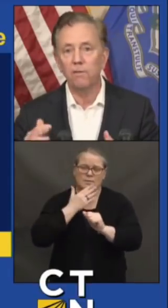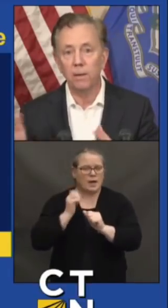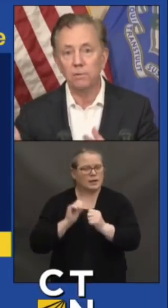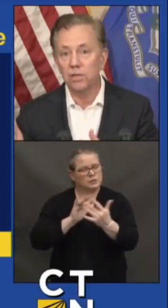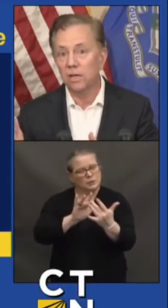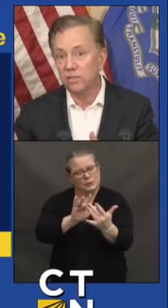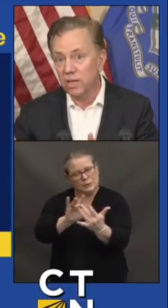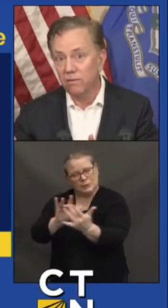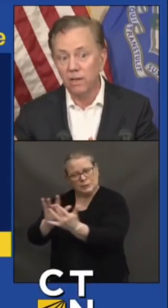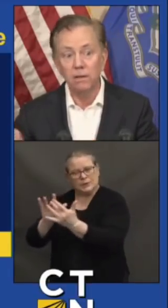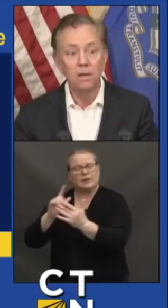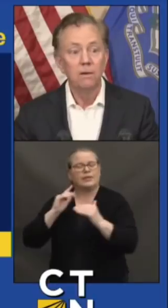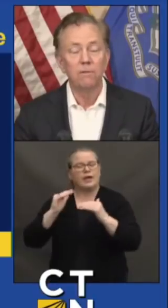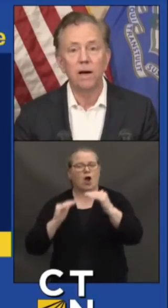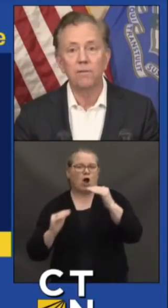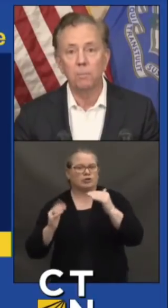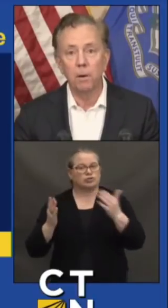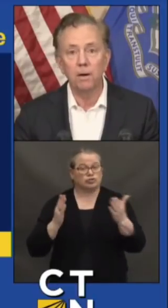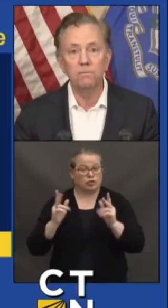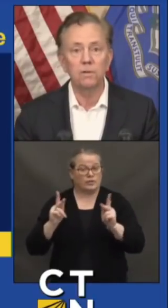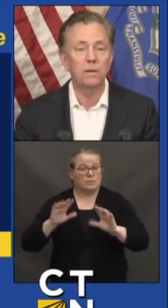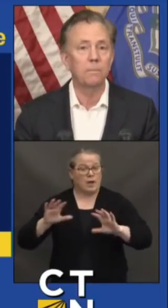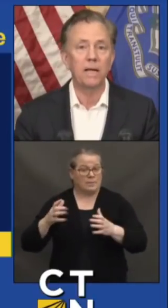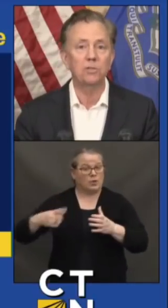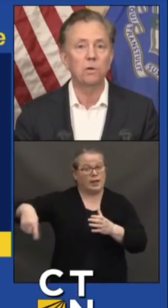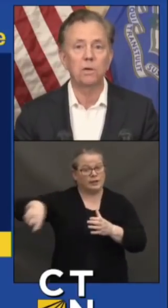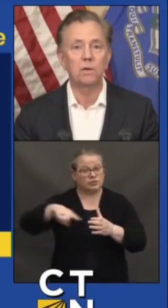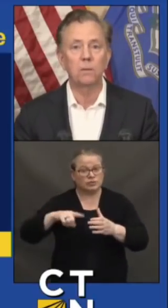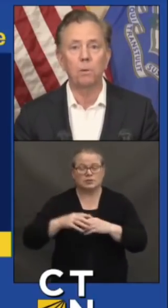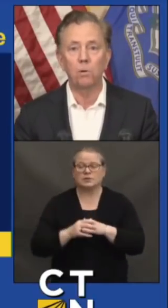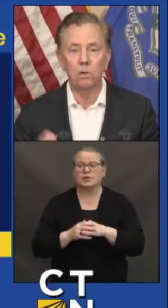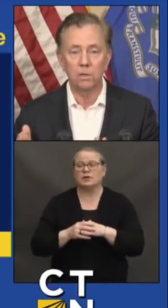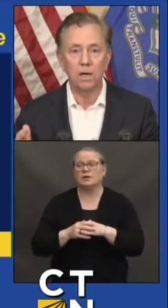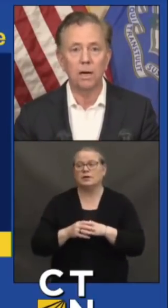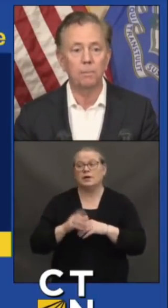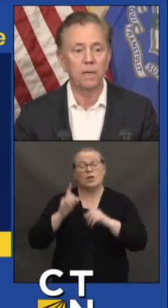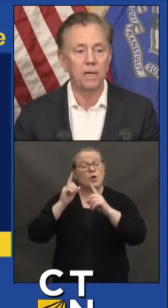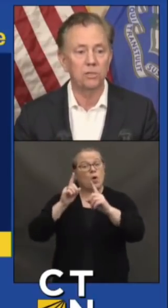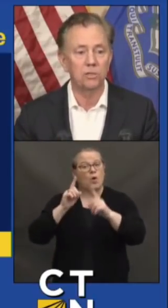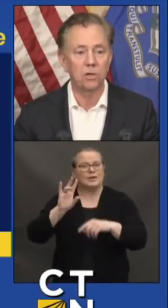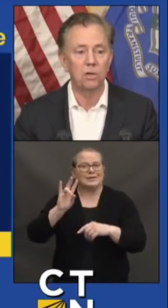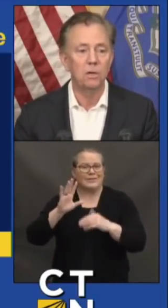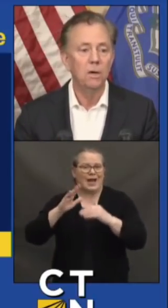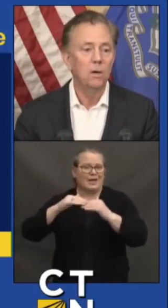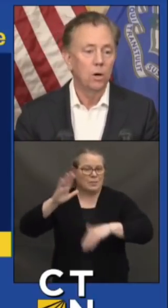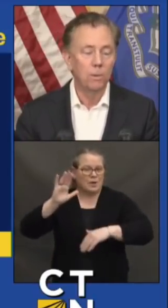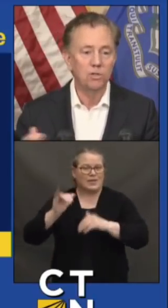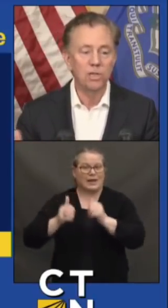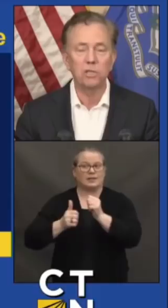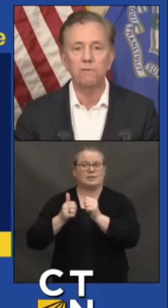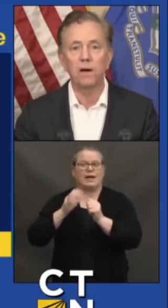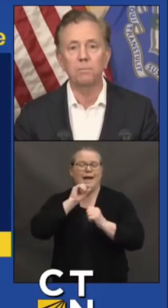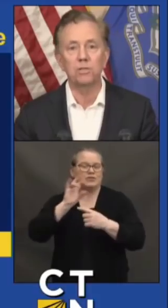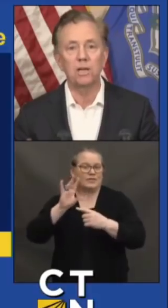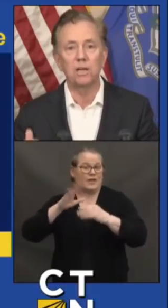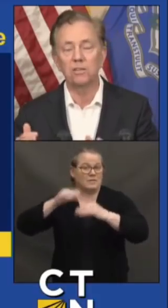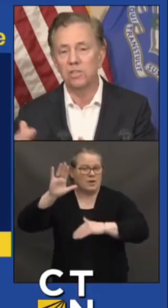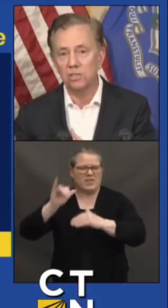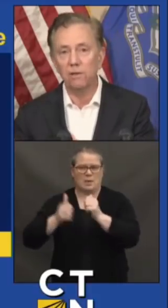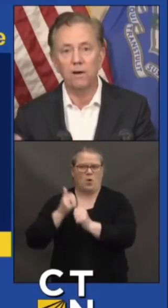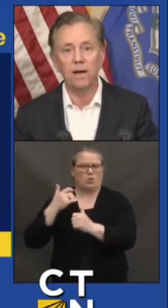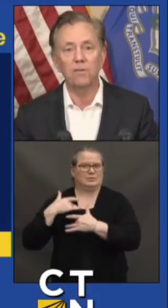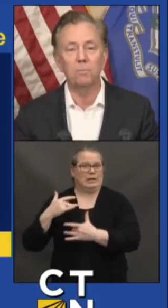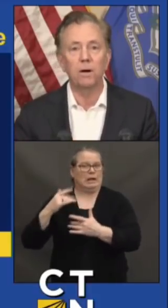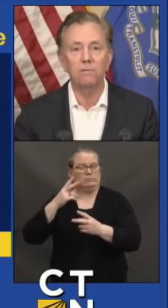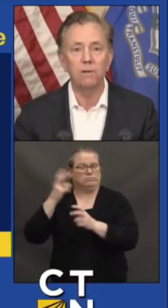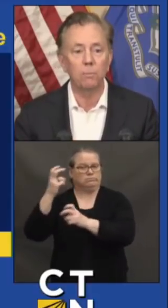75% of the 75 and above. That's where the bulk of the complications are. Almost 65% of the